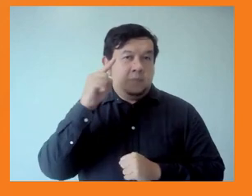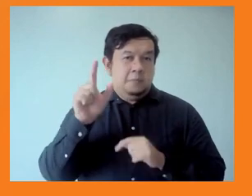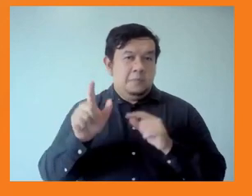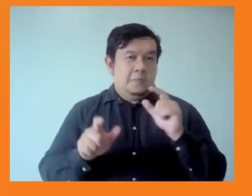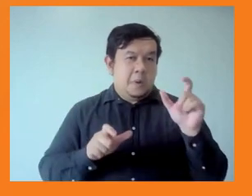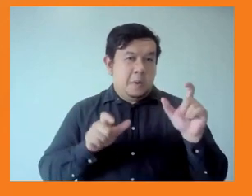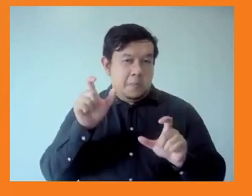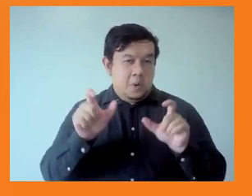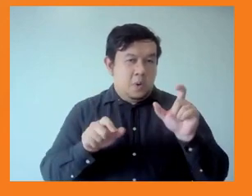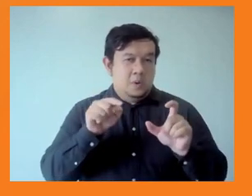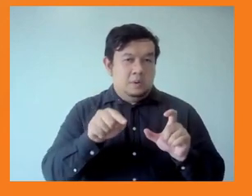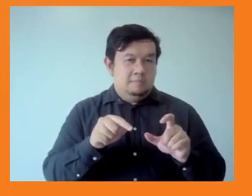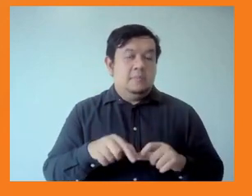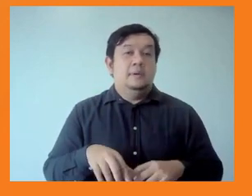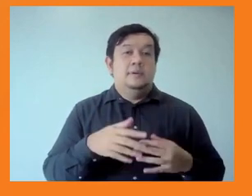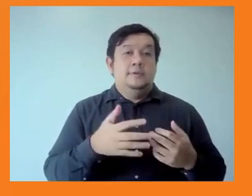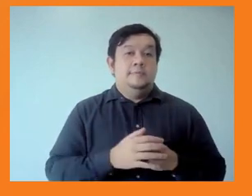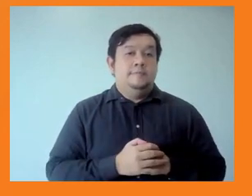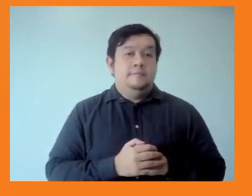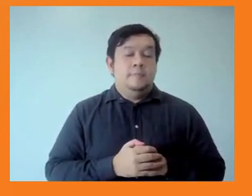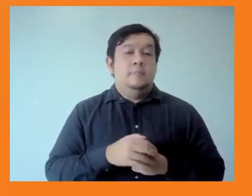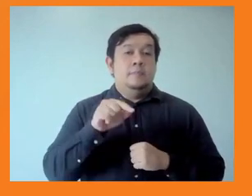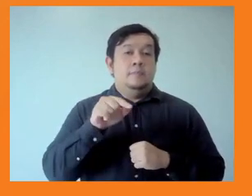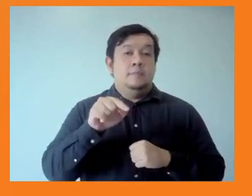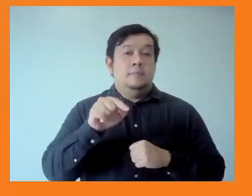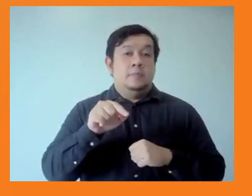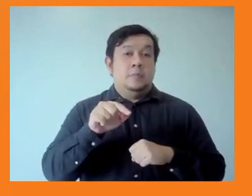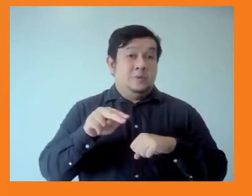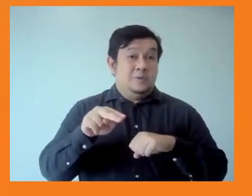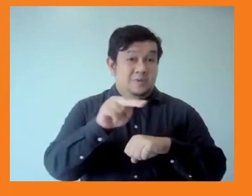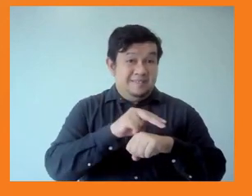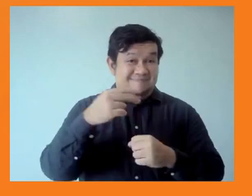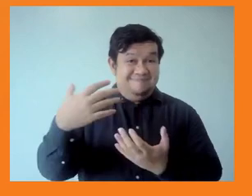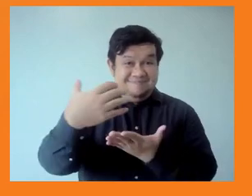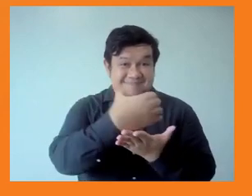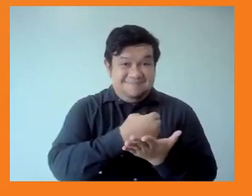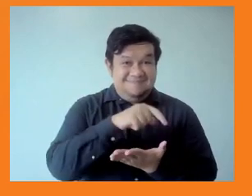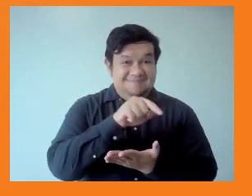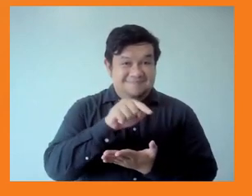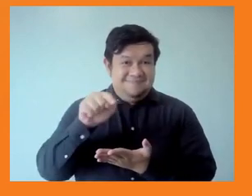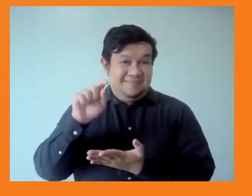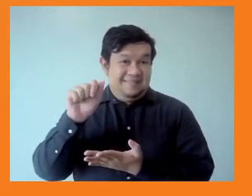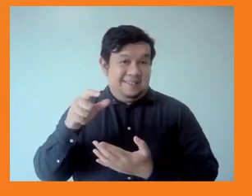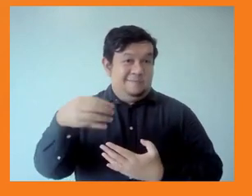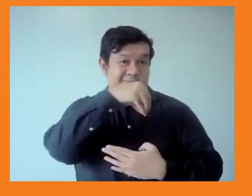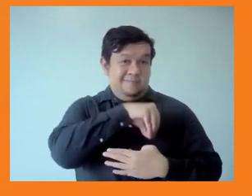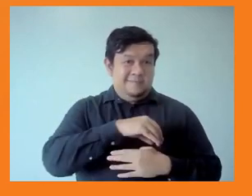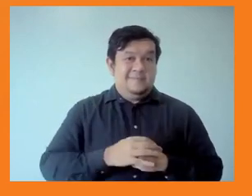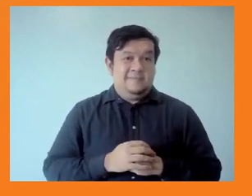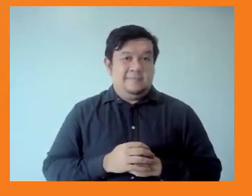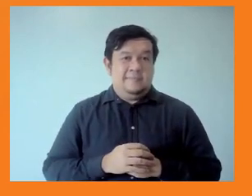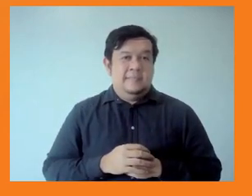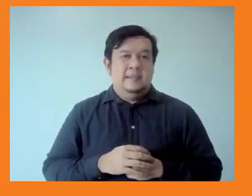questioned GDP a very long time ago. And you also have this very famous speech by Robert Kennedy in